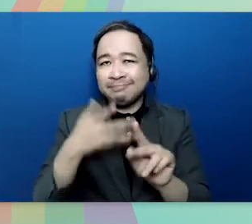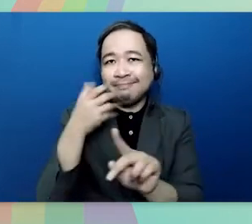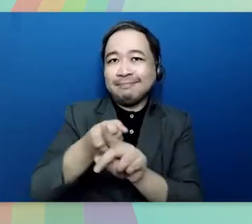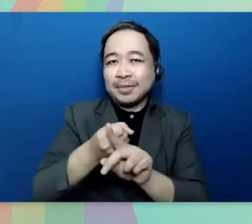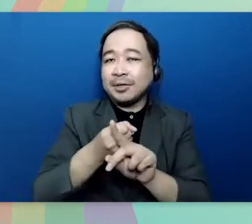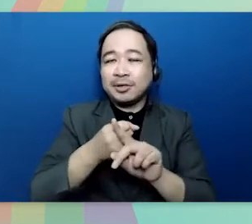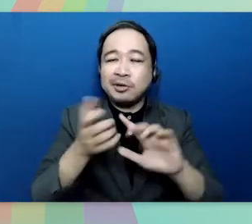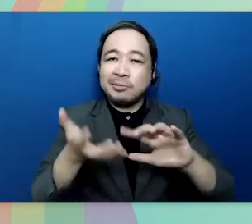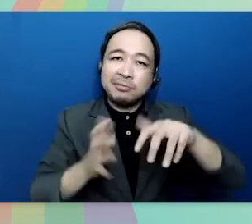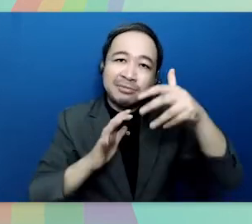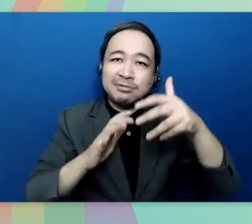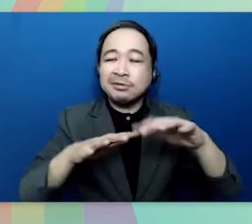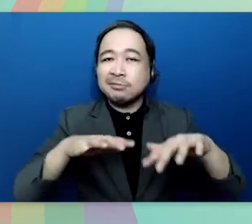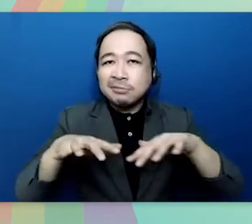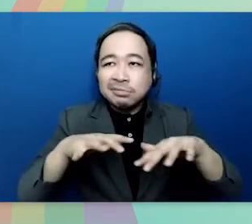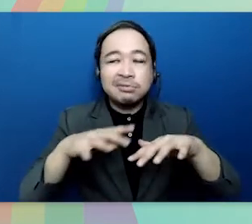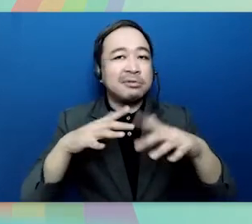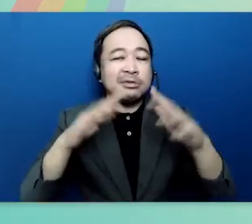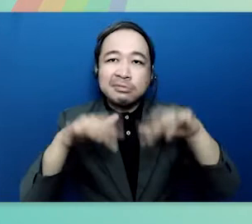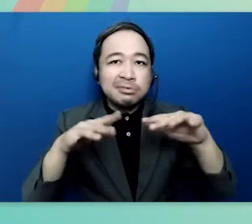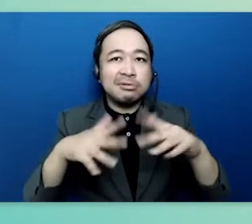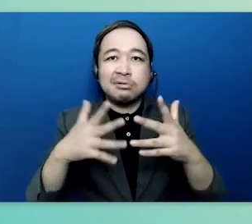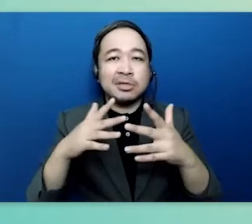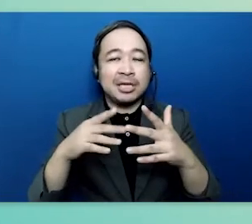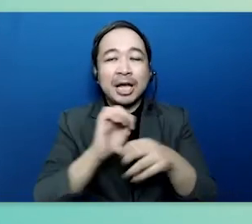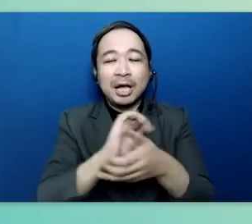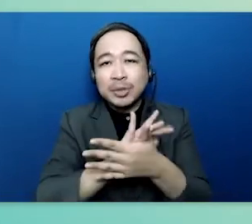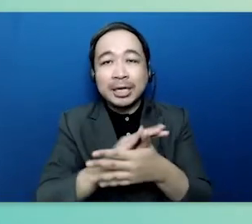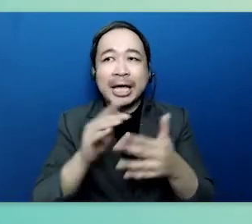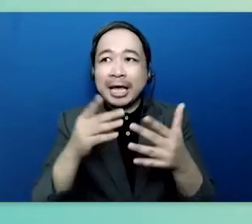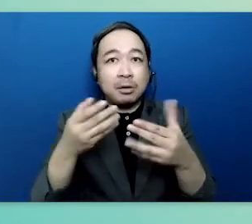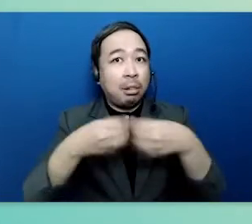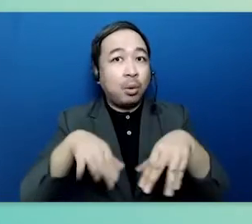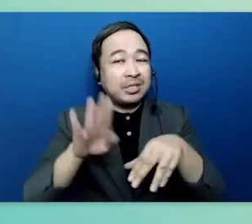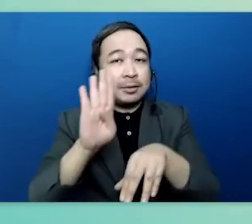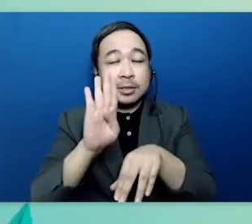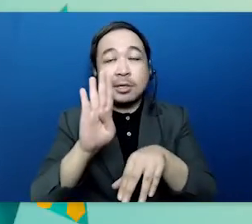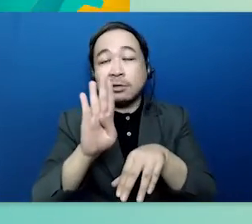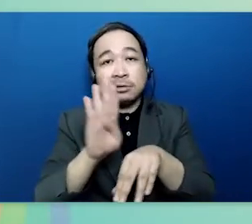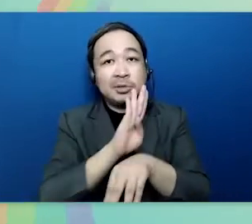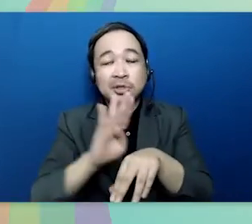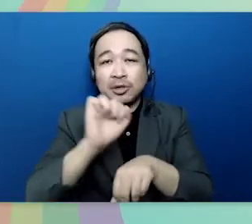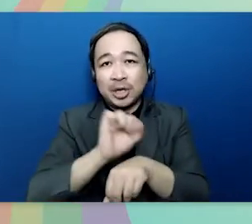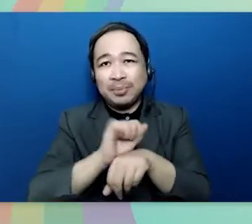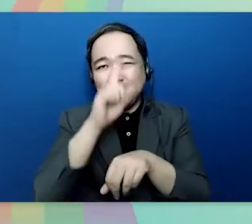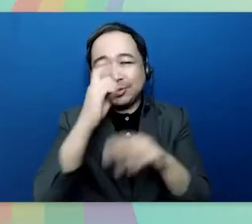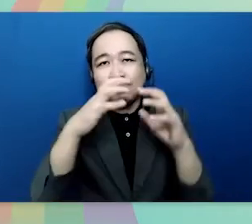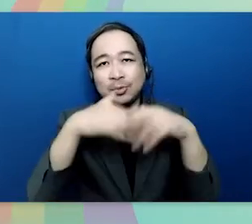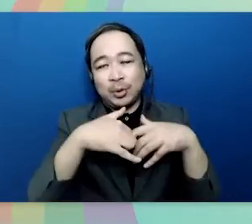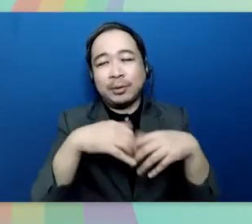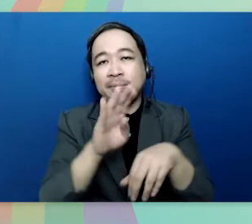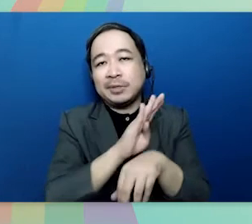who have been affected by calamities and lost their jobs due to business businesses closing down